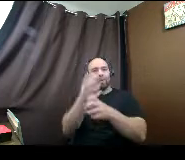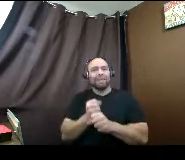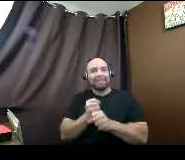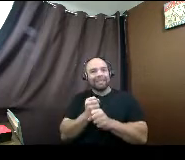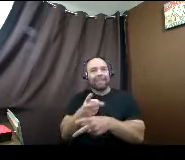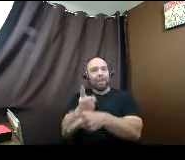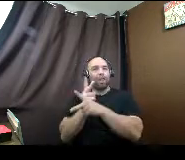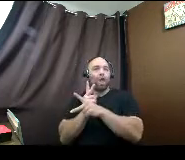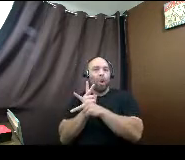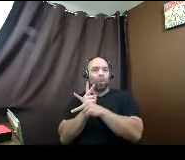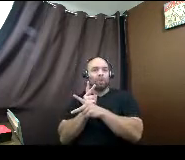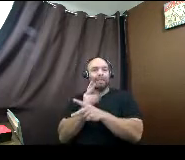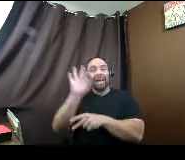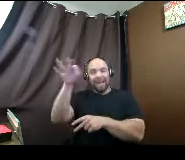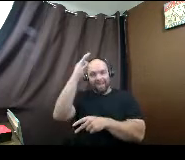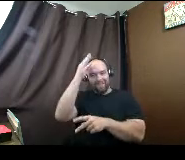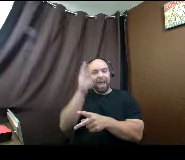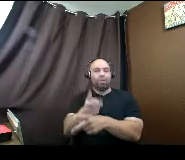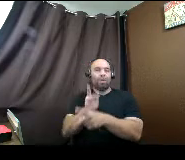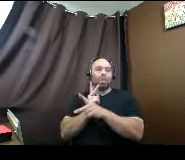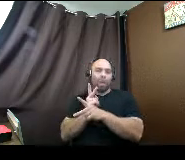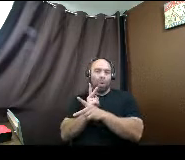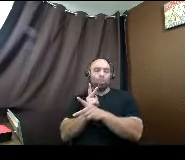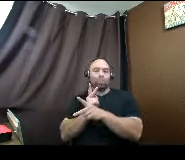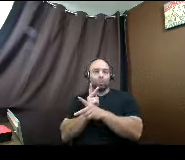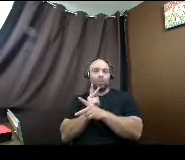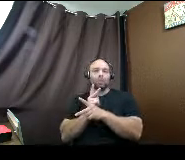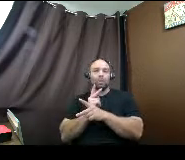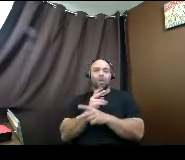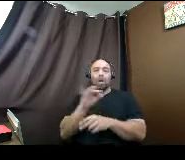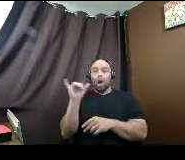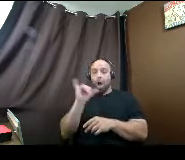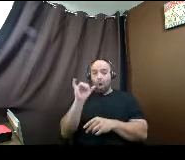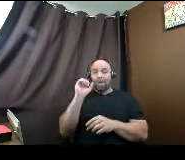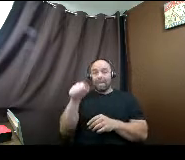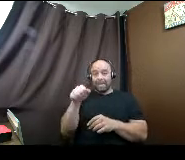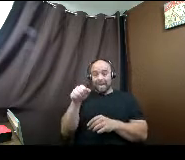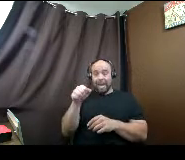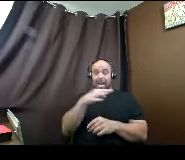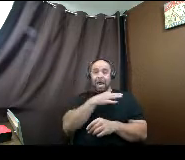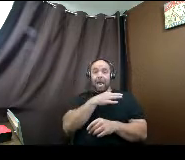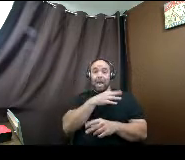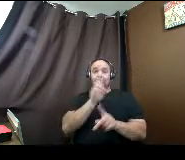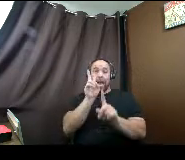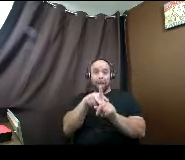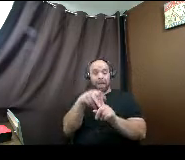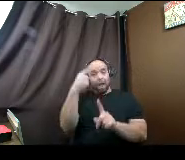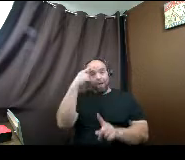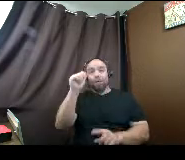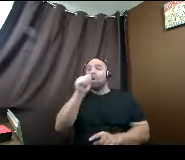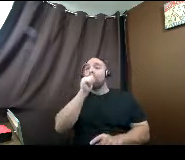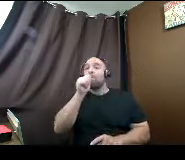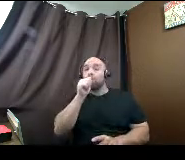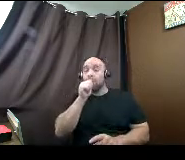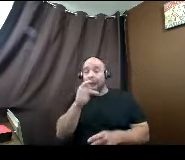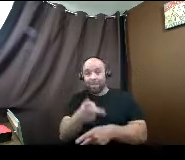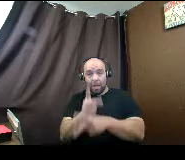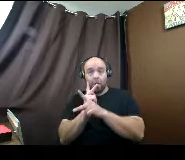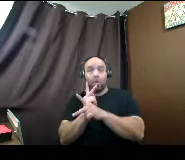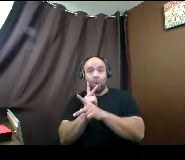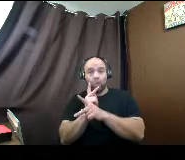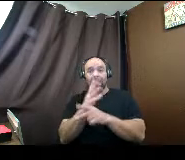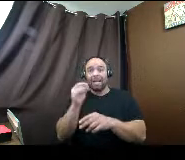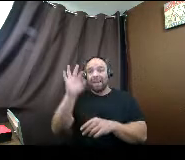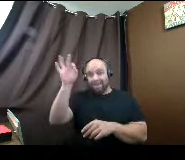loans specifically. And you're also able to apply for private loans. But some of the benefits of having federal loans like right